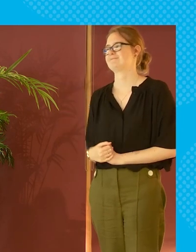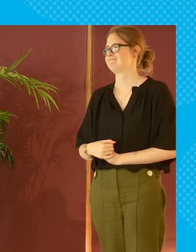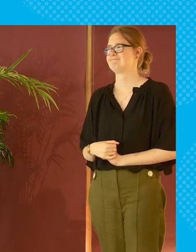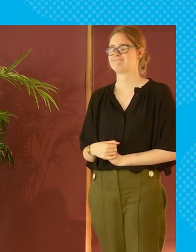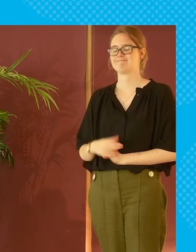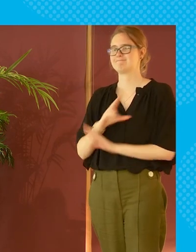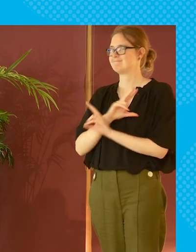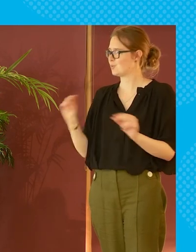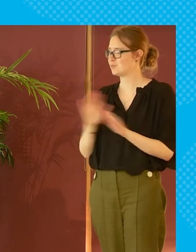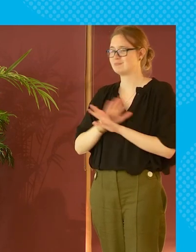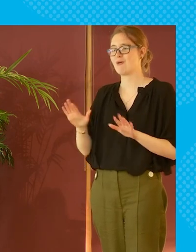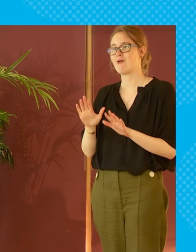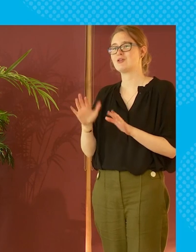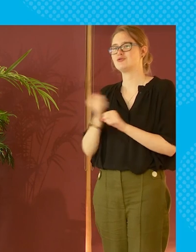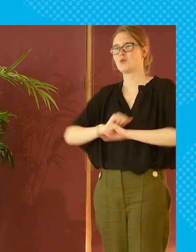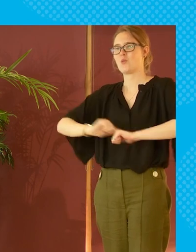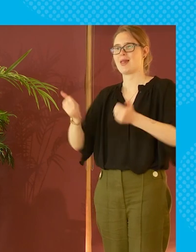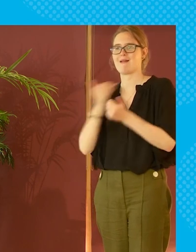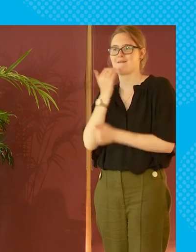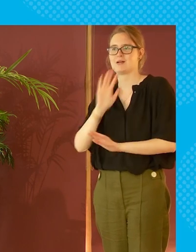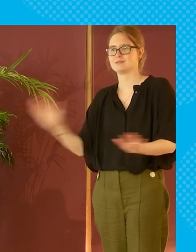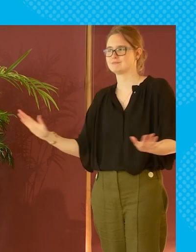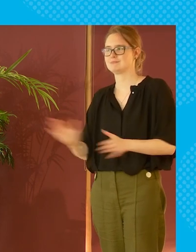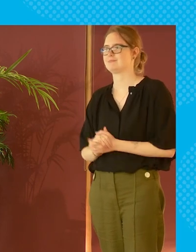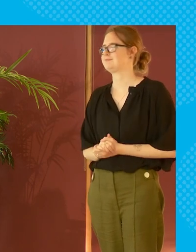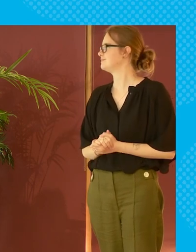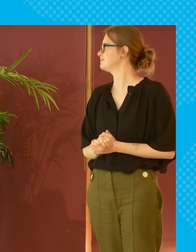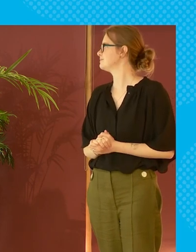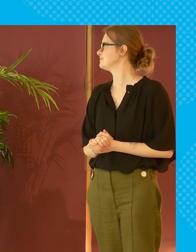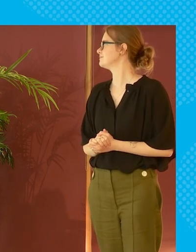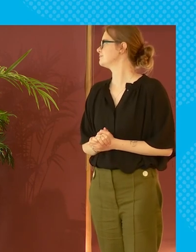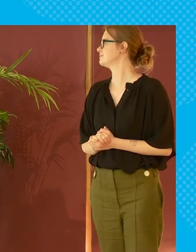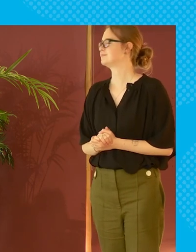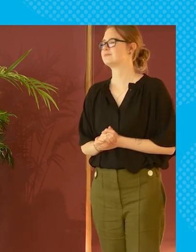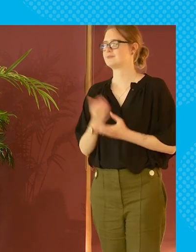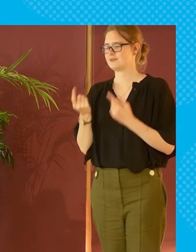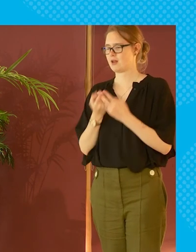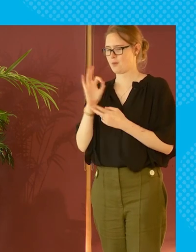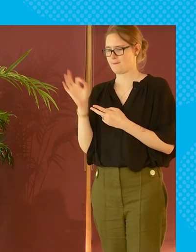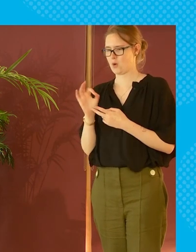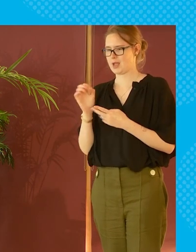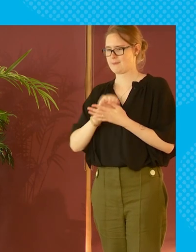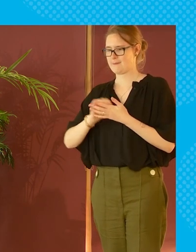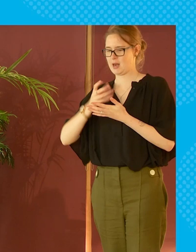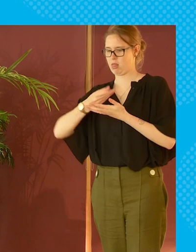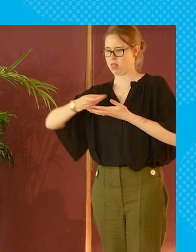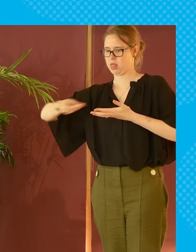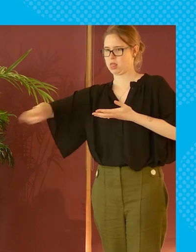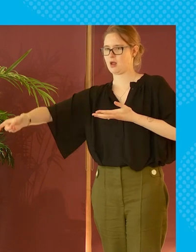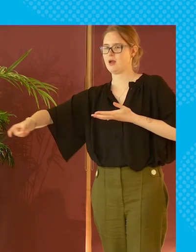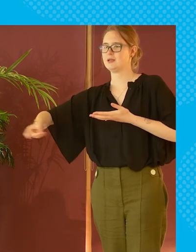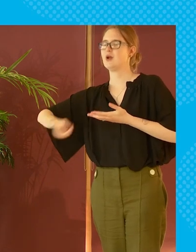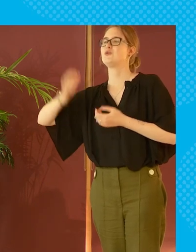and no again no do not and you're not doing it well enough quite frankly um did i have another point my pen ran